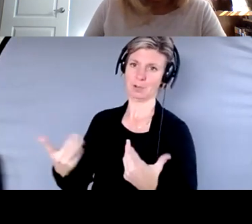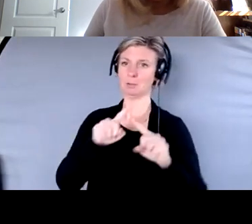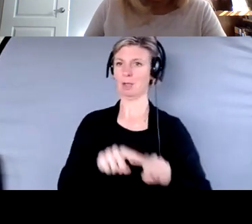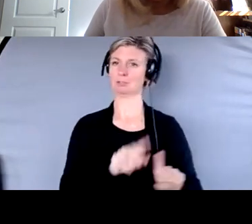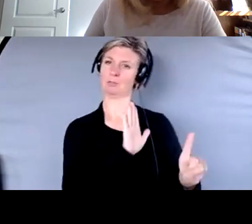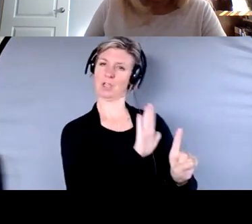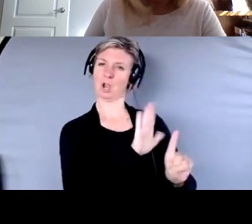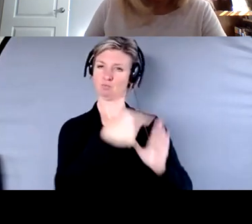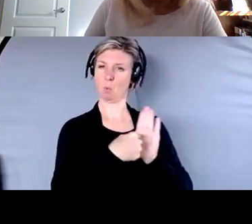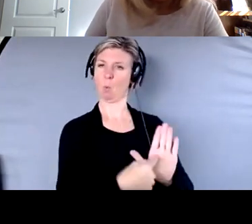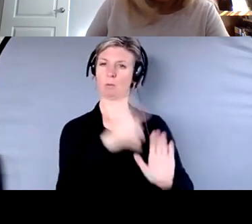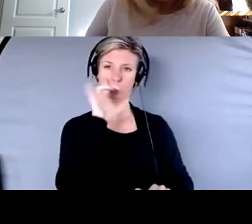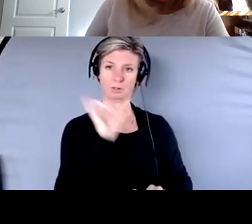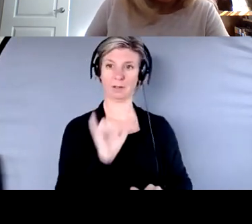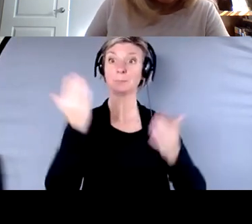Great. Anything else, Mary?